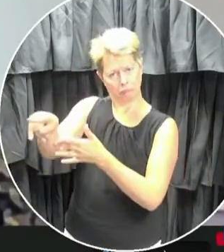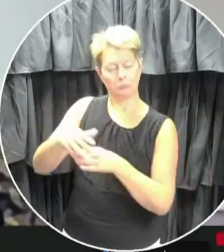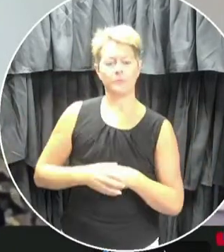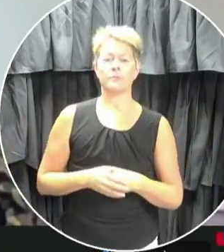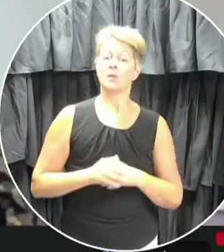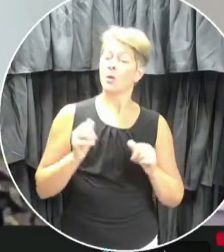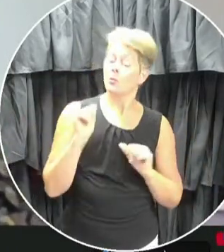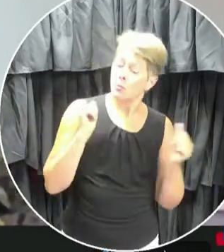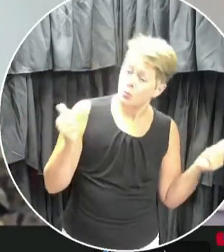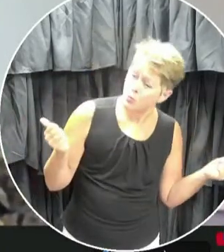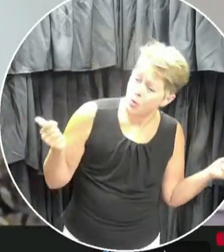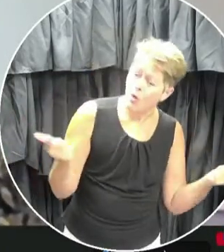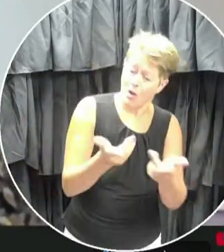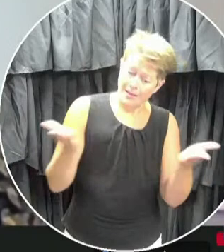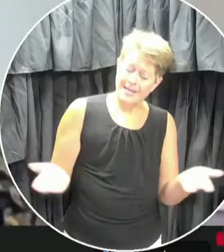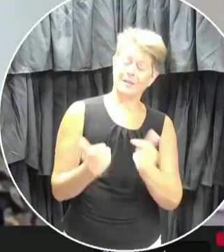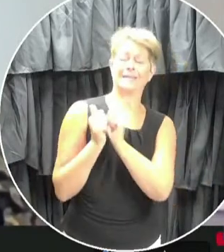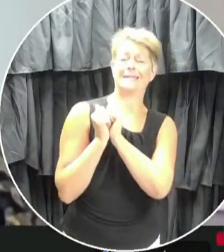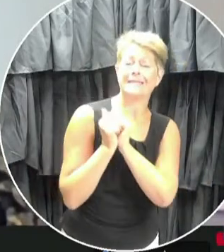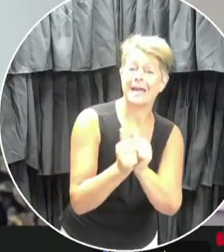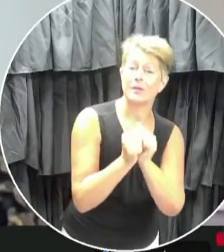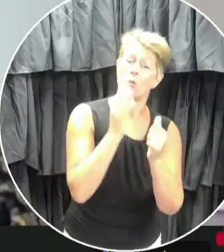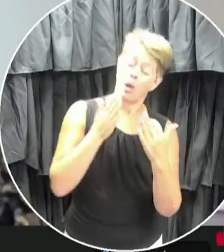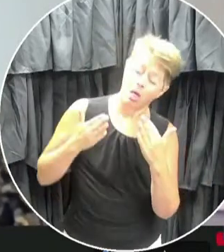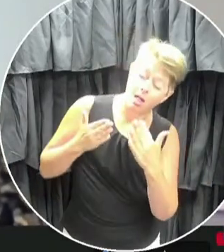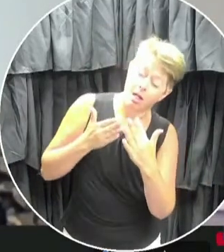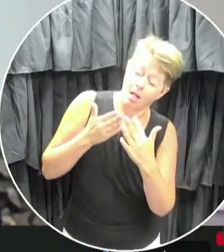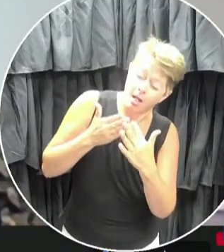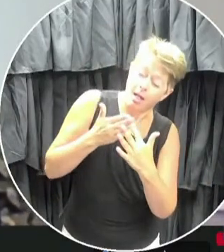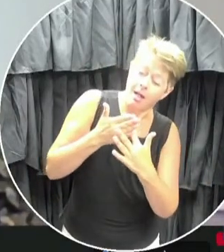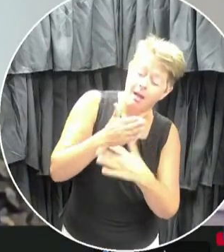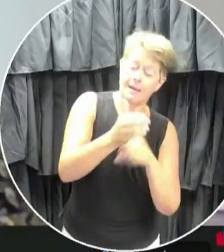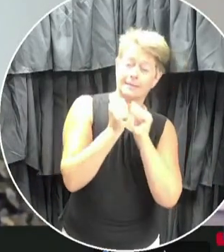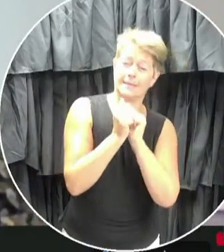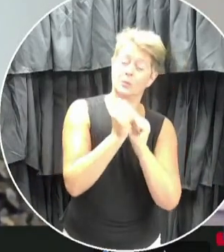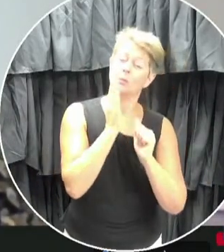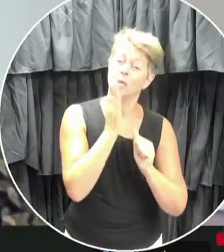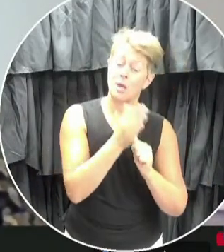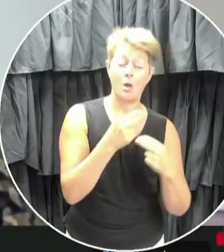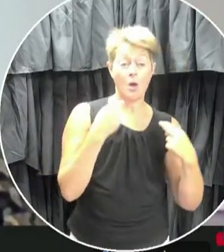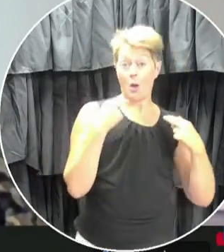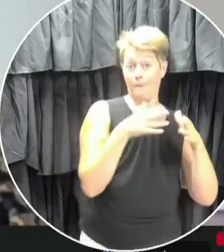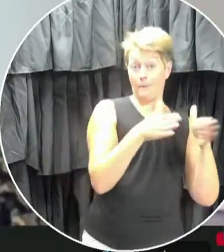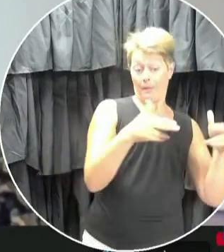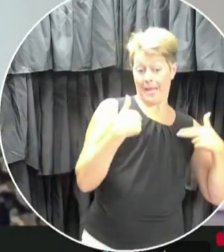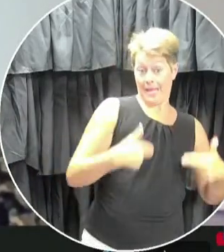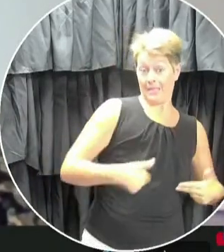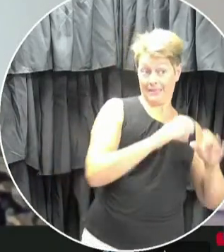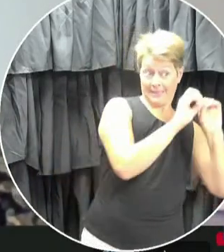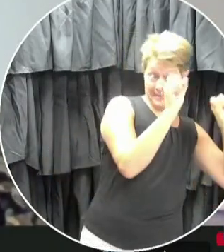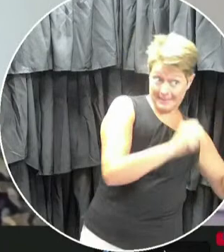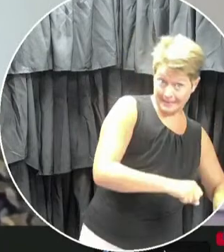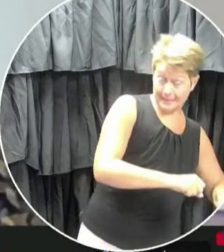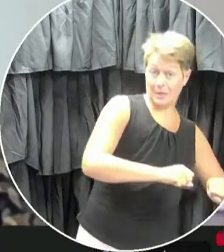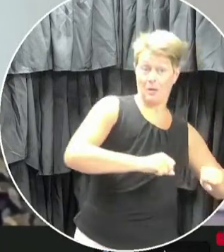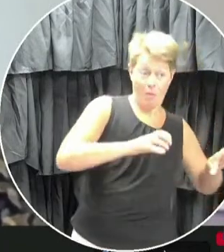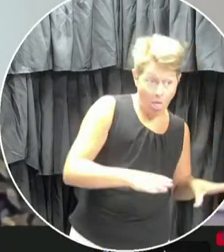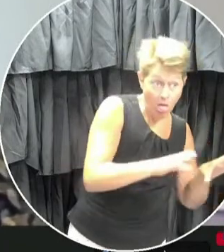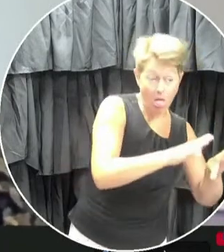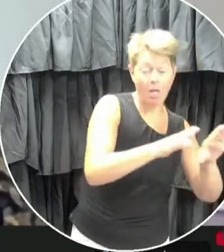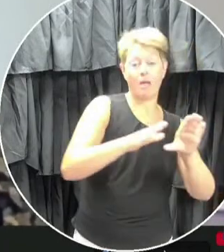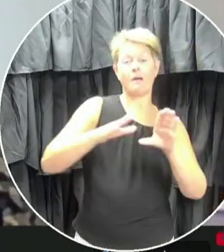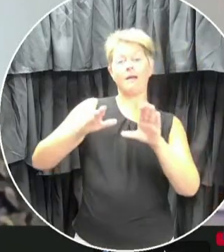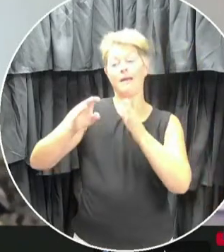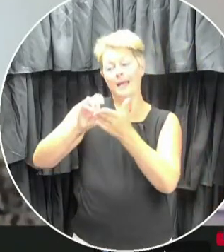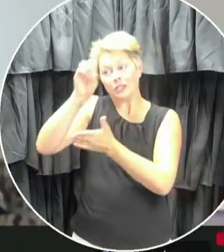together and we will get through this together. While our public health system does its part and the education system does